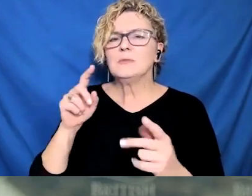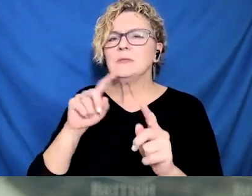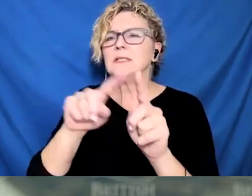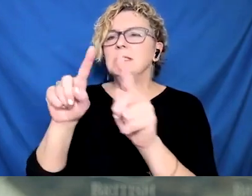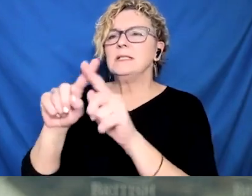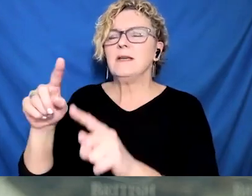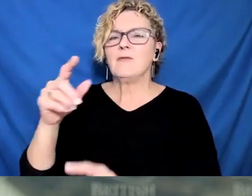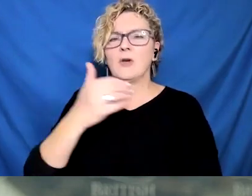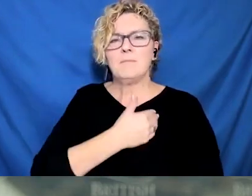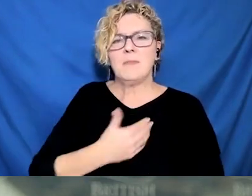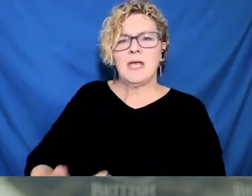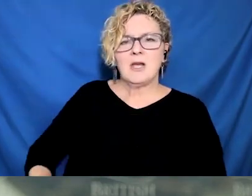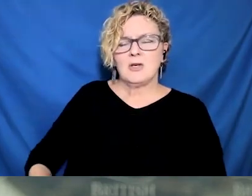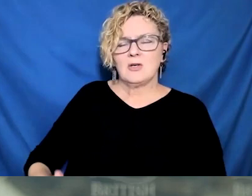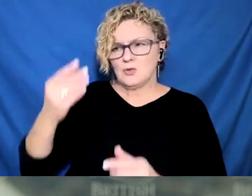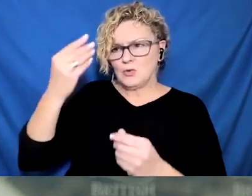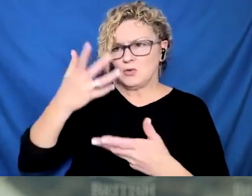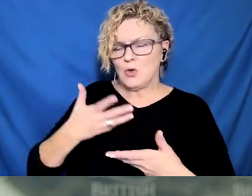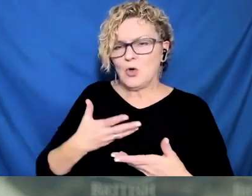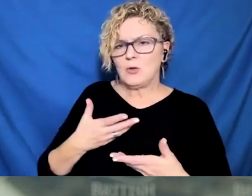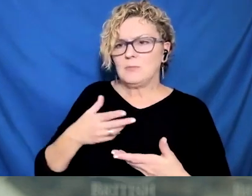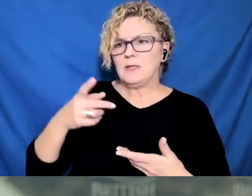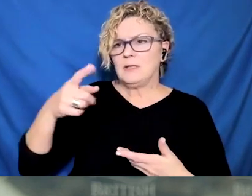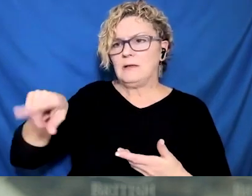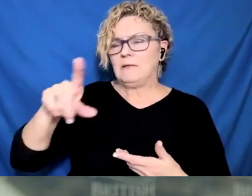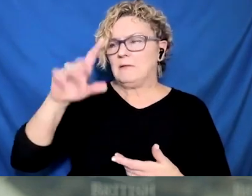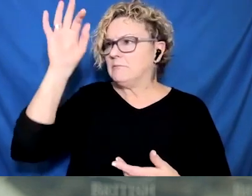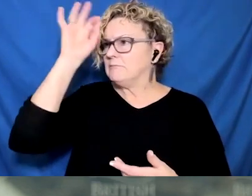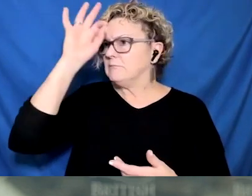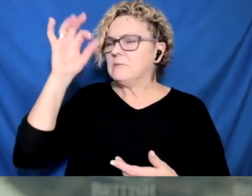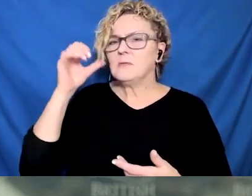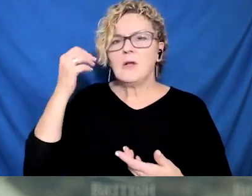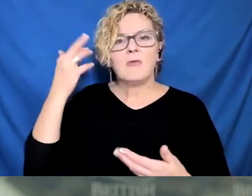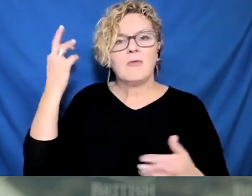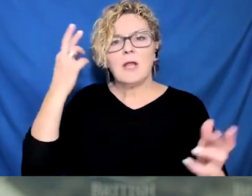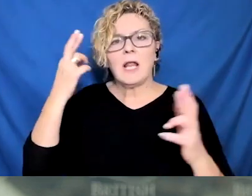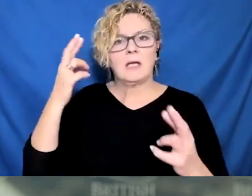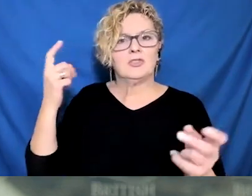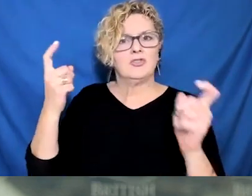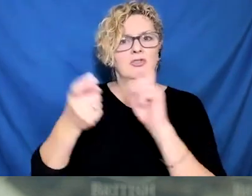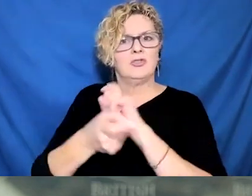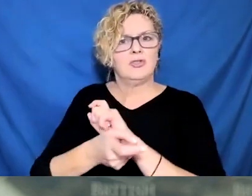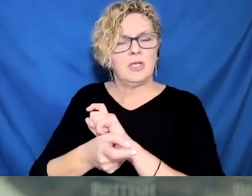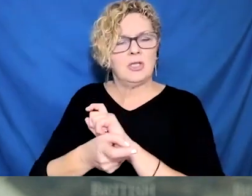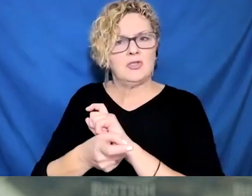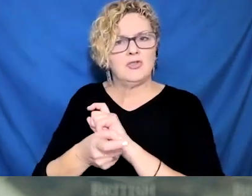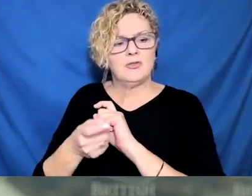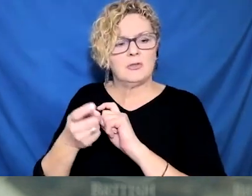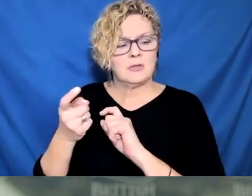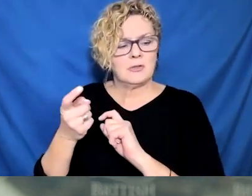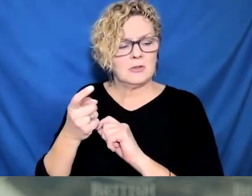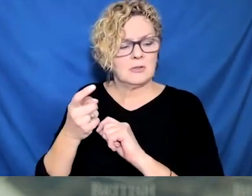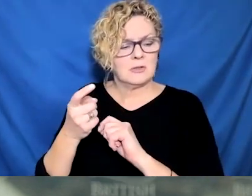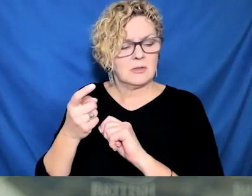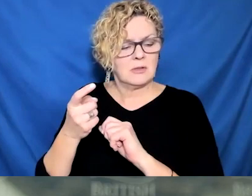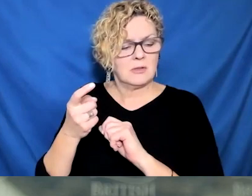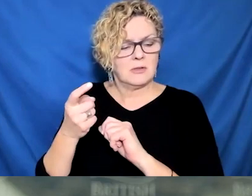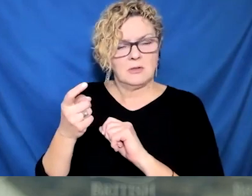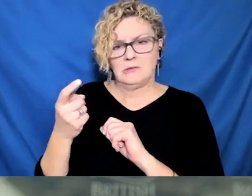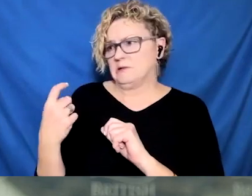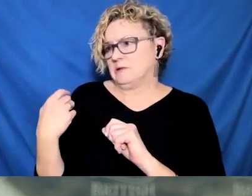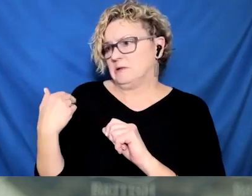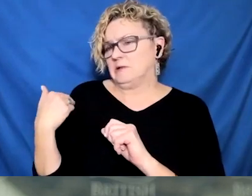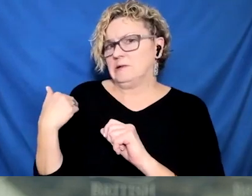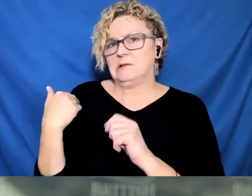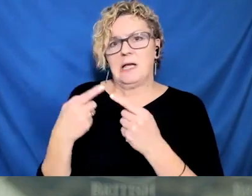there are, course, many, many more people in Metro Vancouver, that the facilities are physically closer together and there's